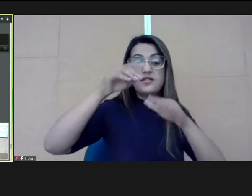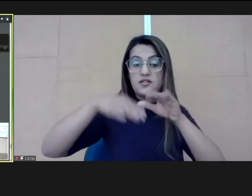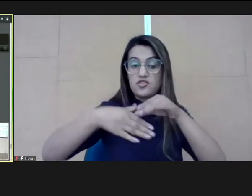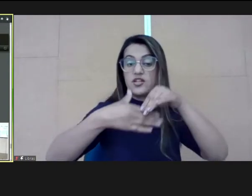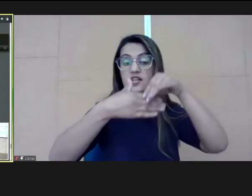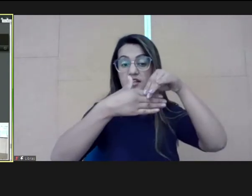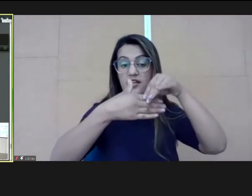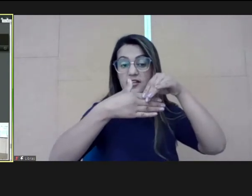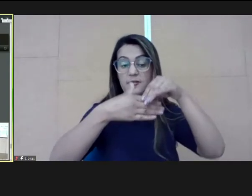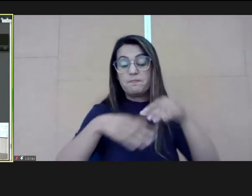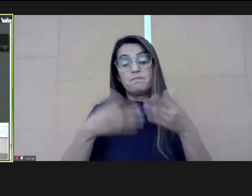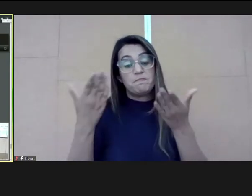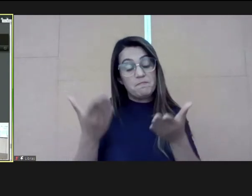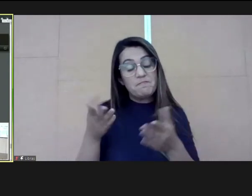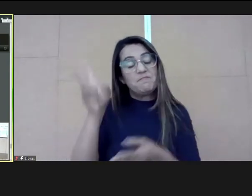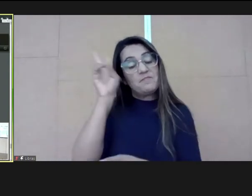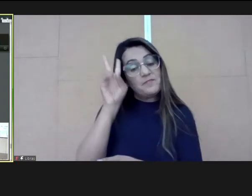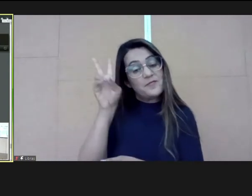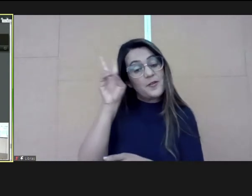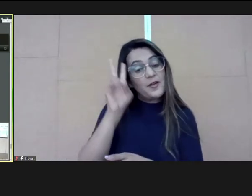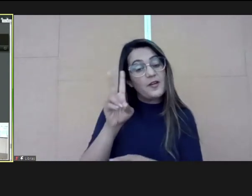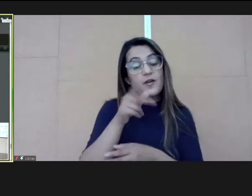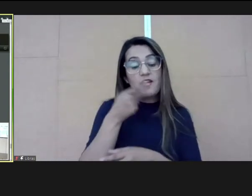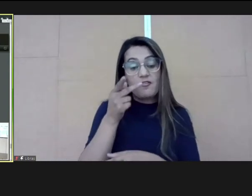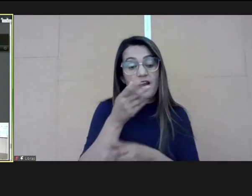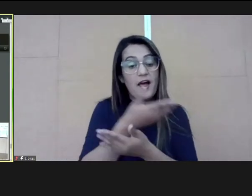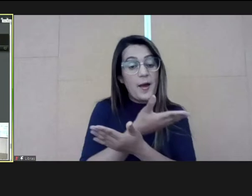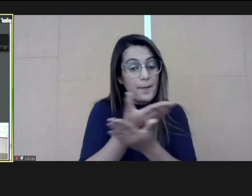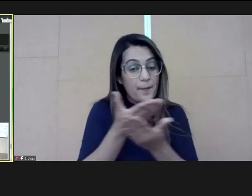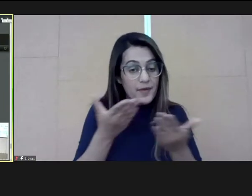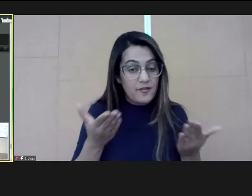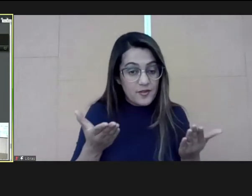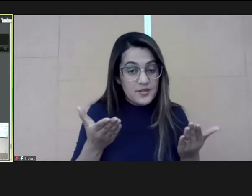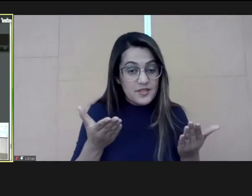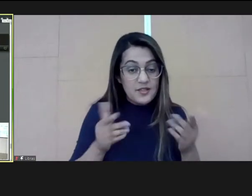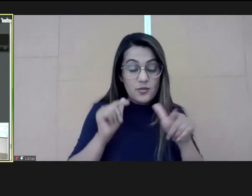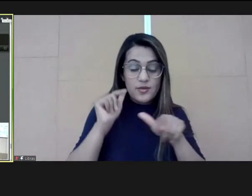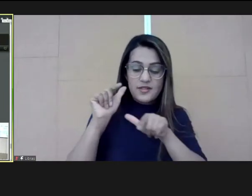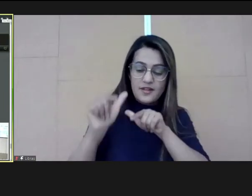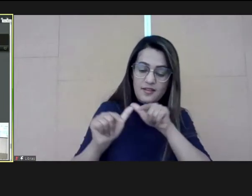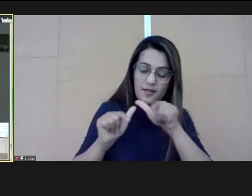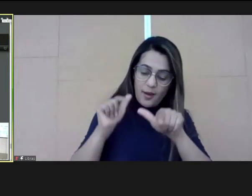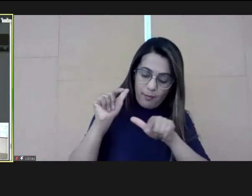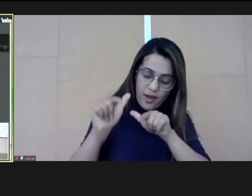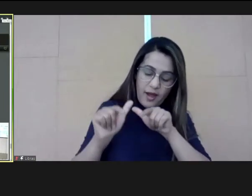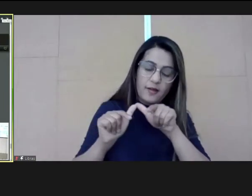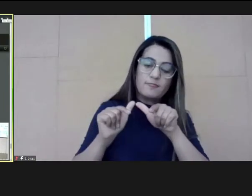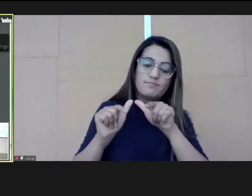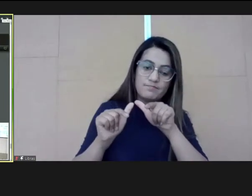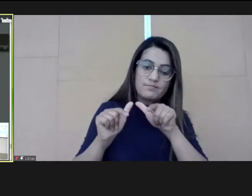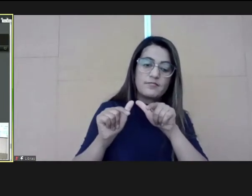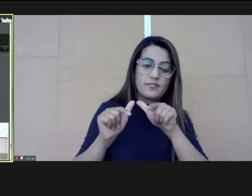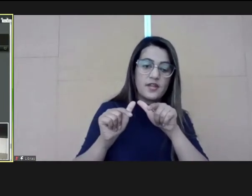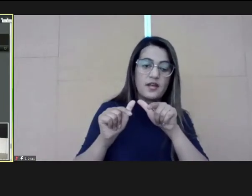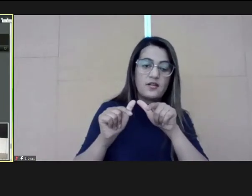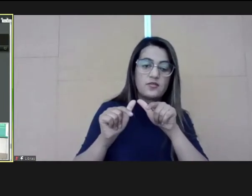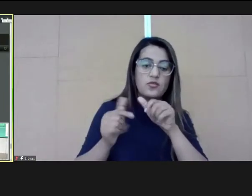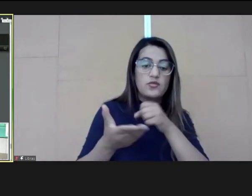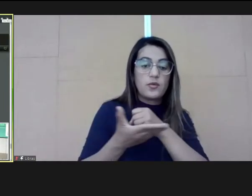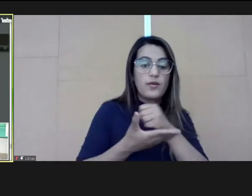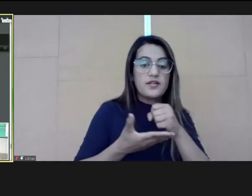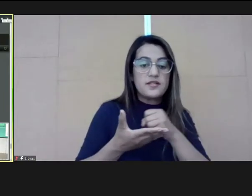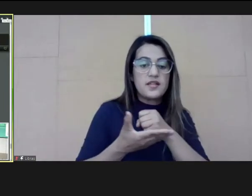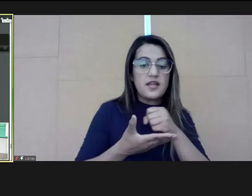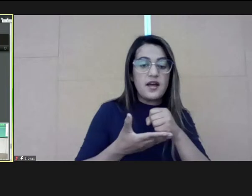skills. So, this is the story I would like to tell you about this work, this